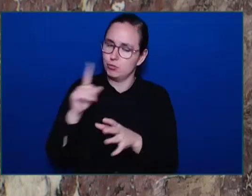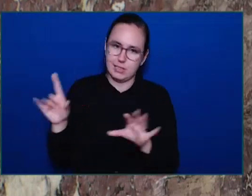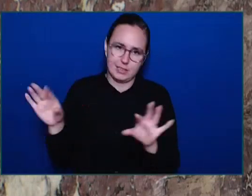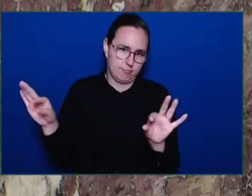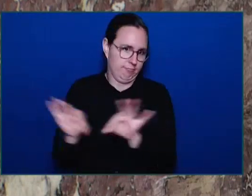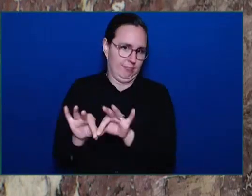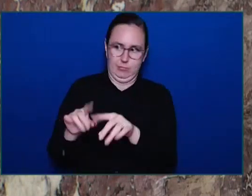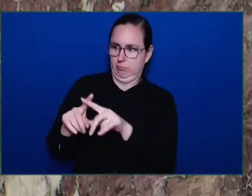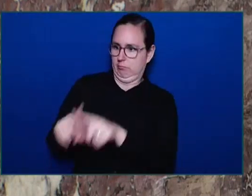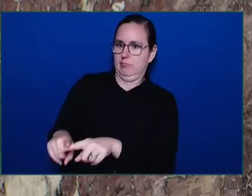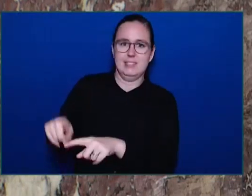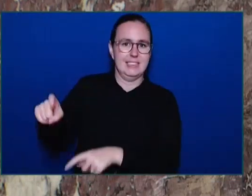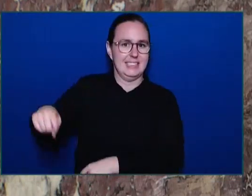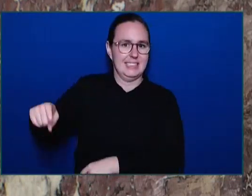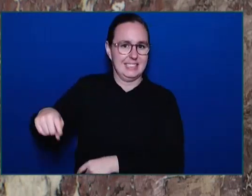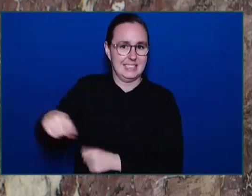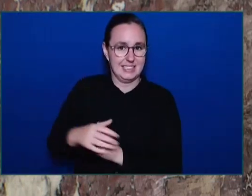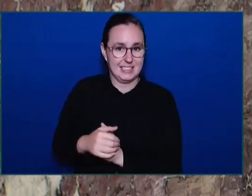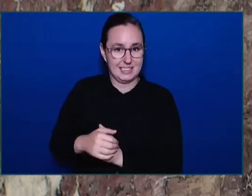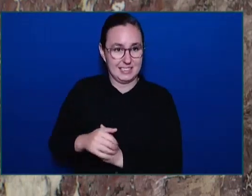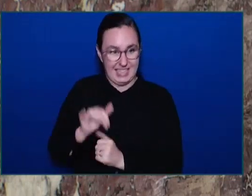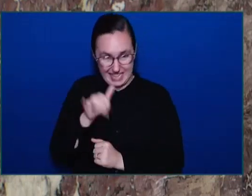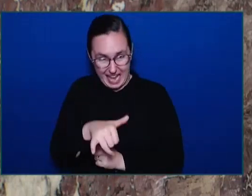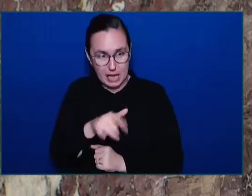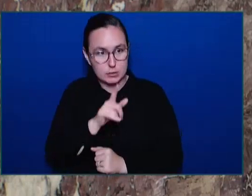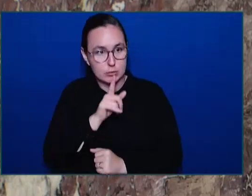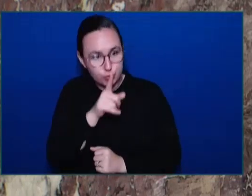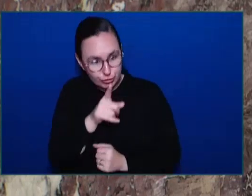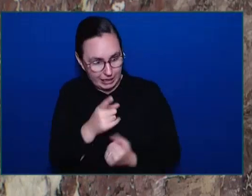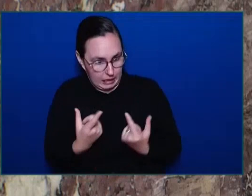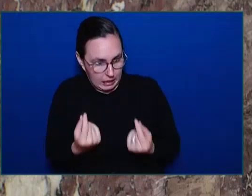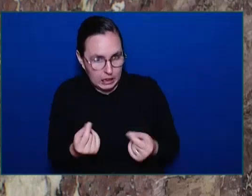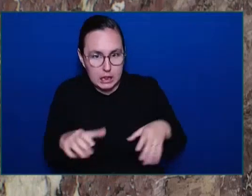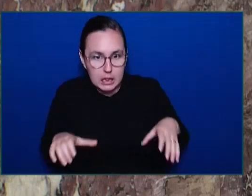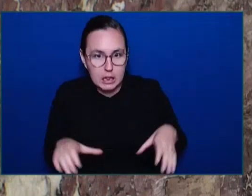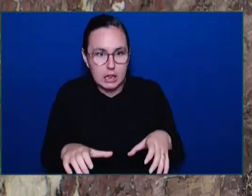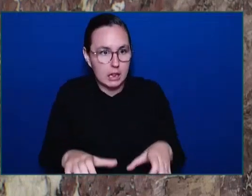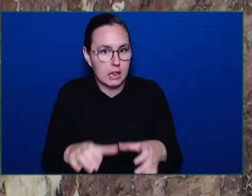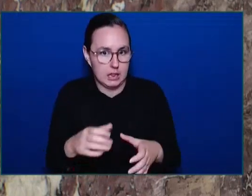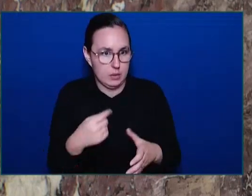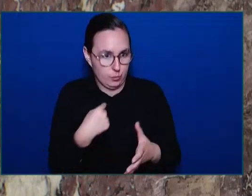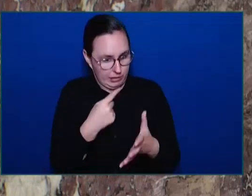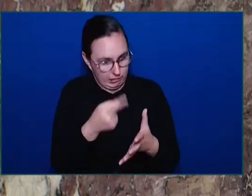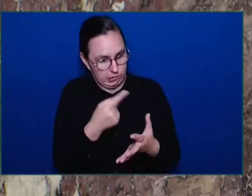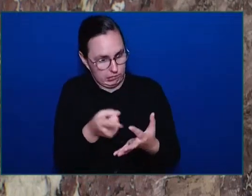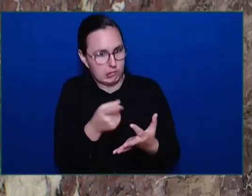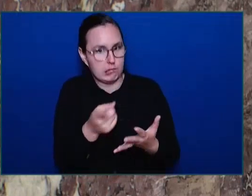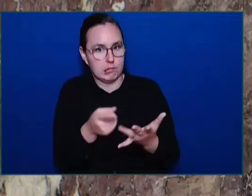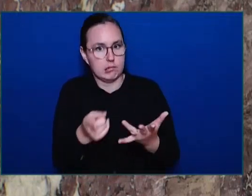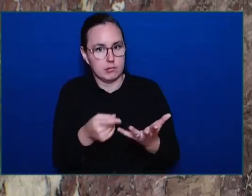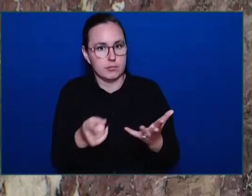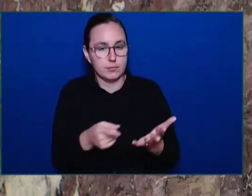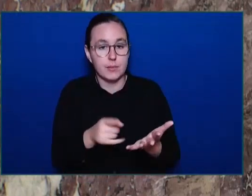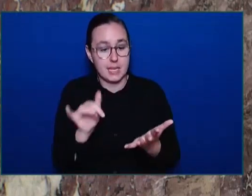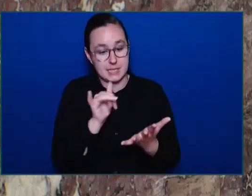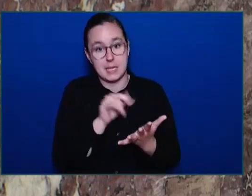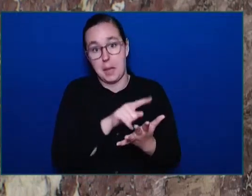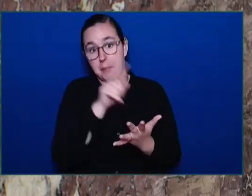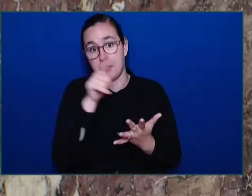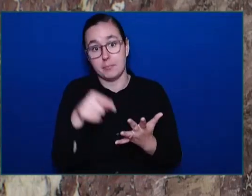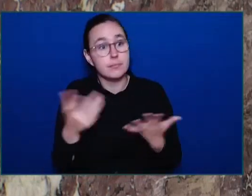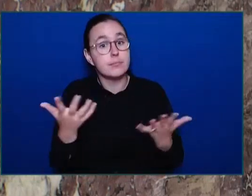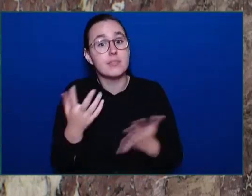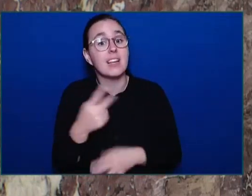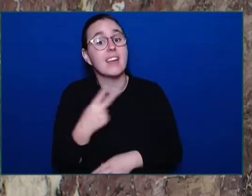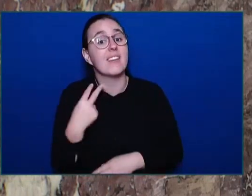In the same way that the initiatives that we've undertaken in terms of victims, Honourable Speaker, this side of the House has put victims